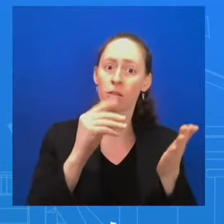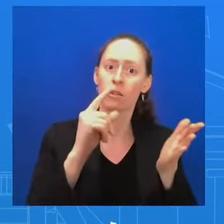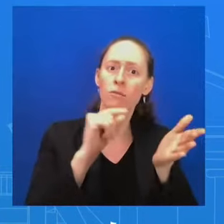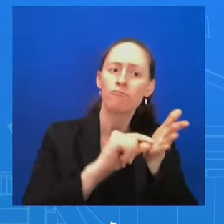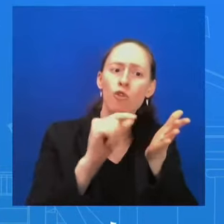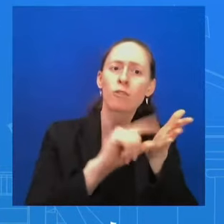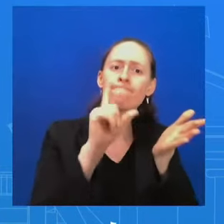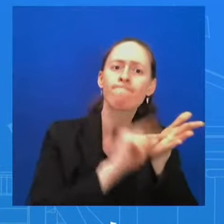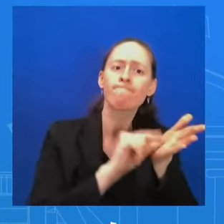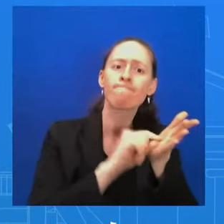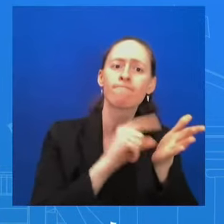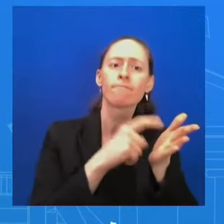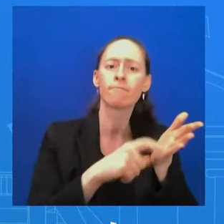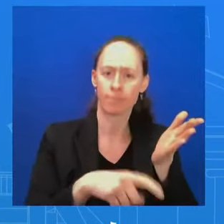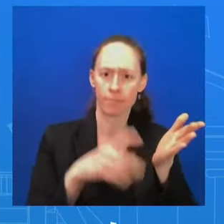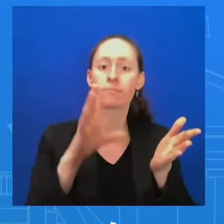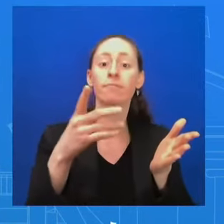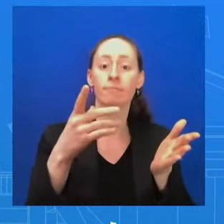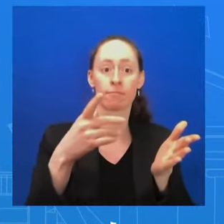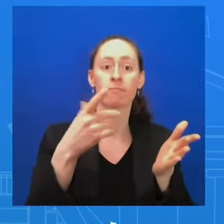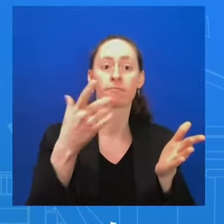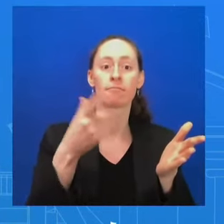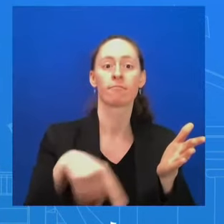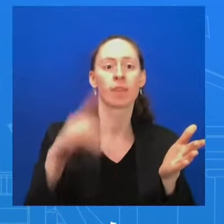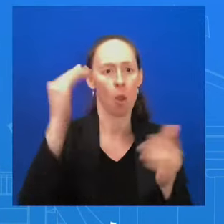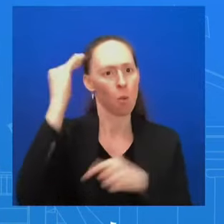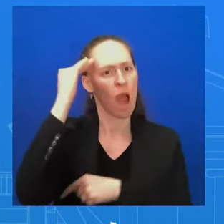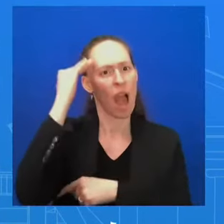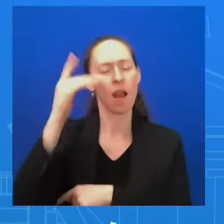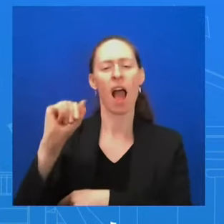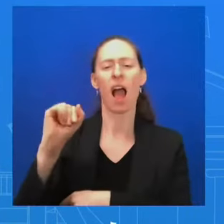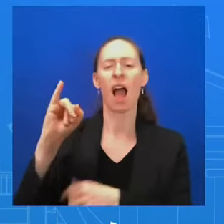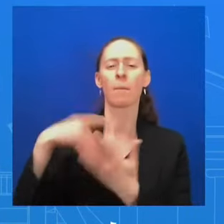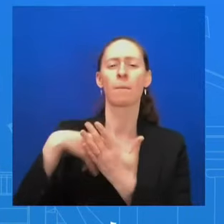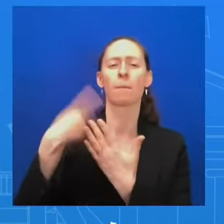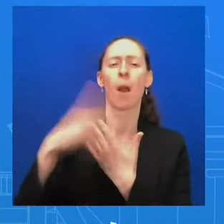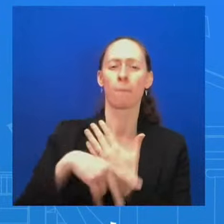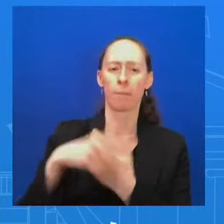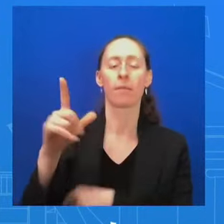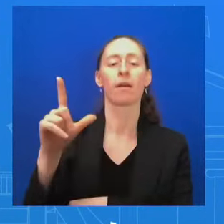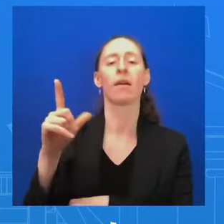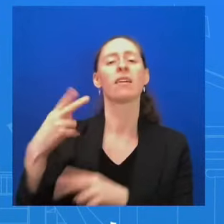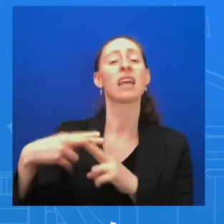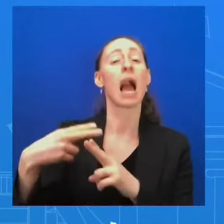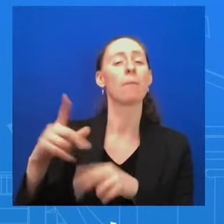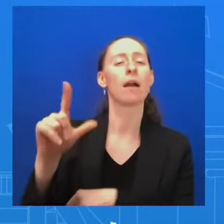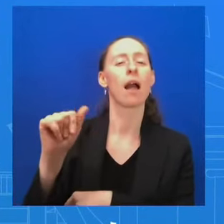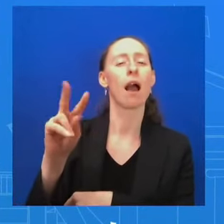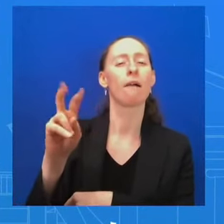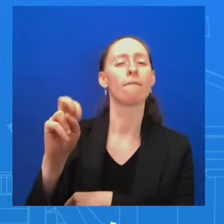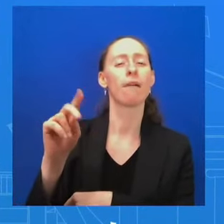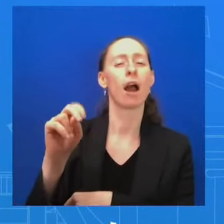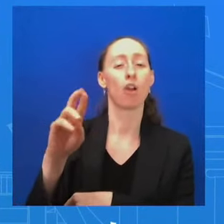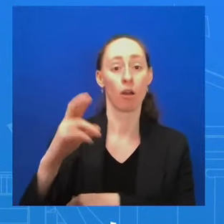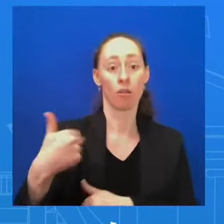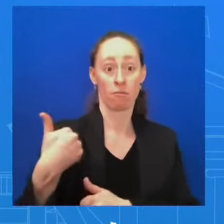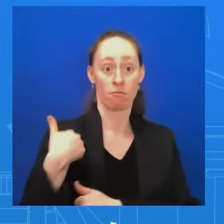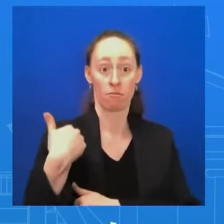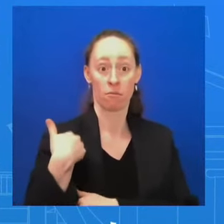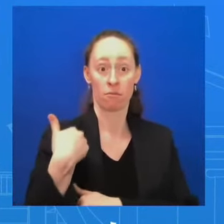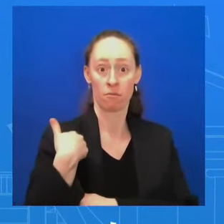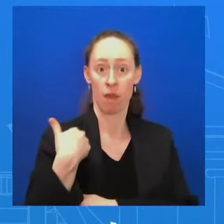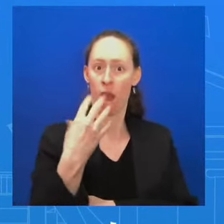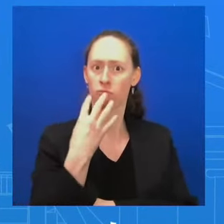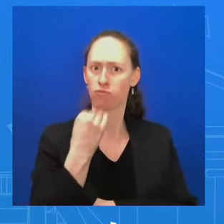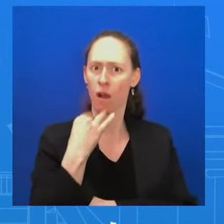AI program called Lavender that's being used by the Israeli Army to target operatives in Gaza in what they call a